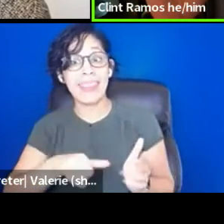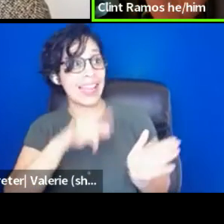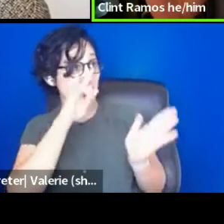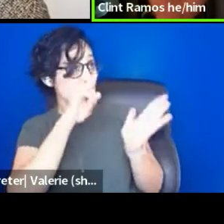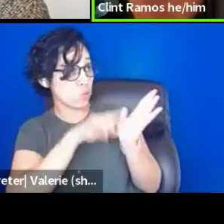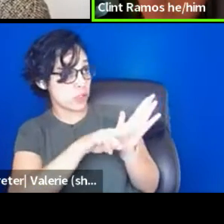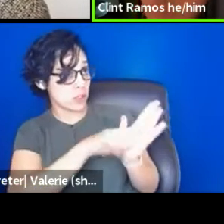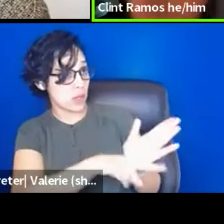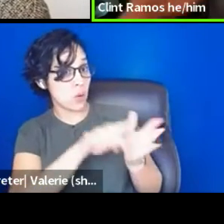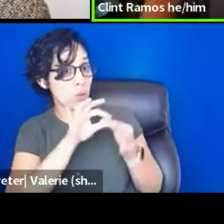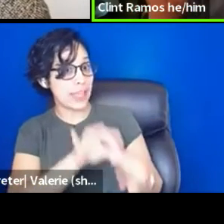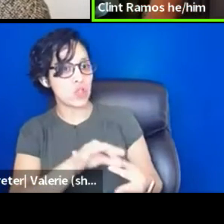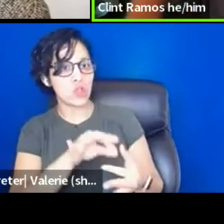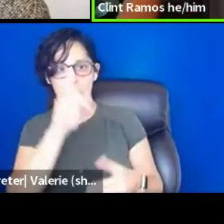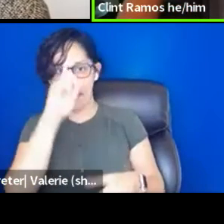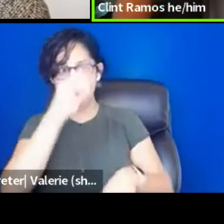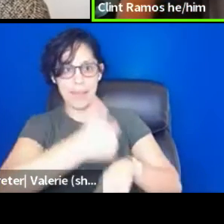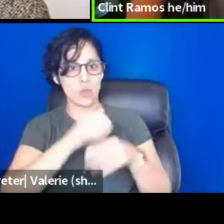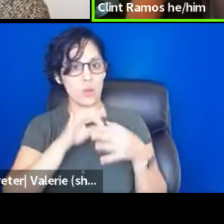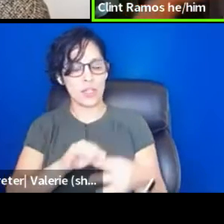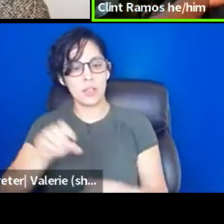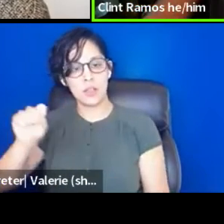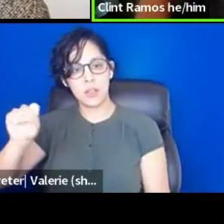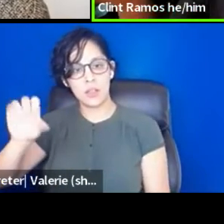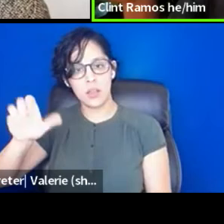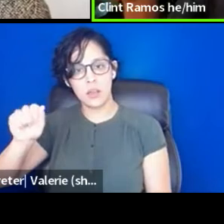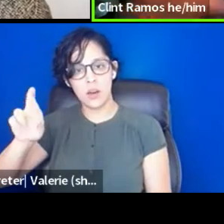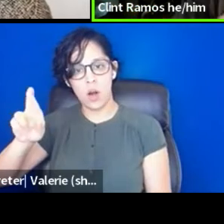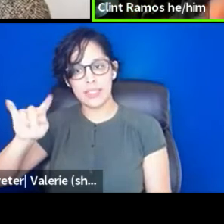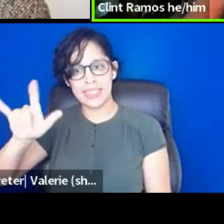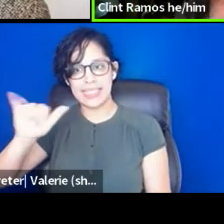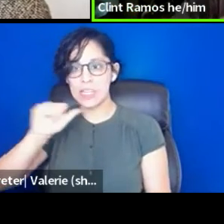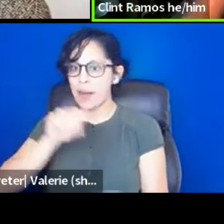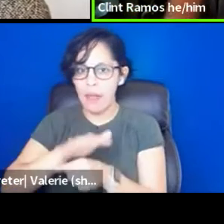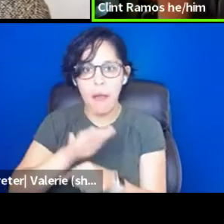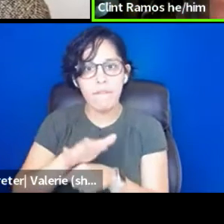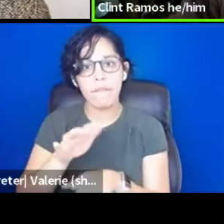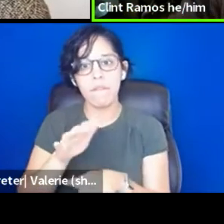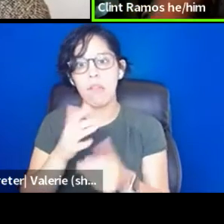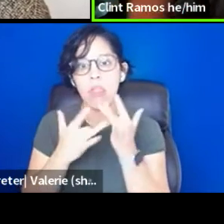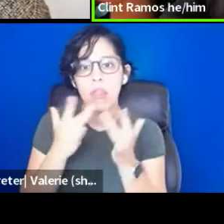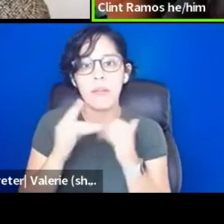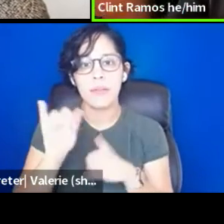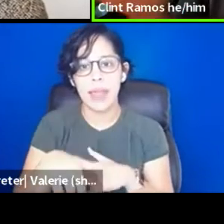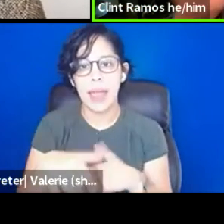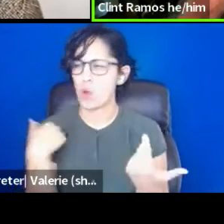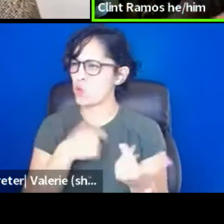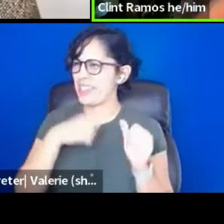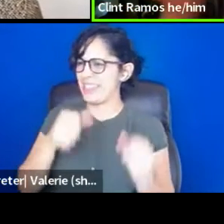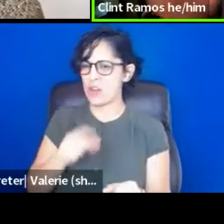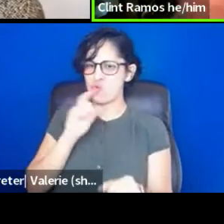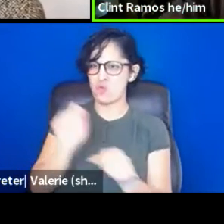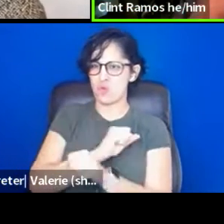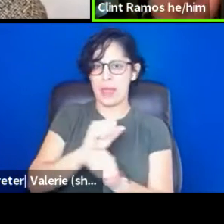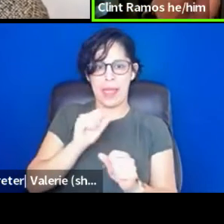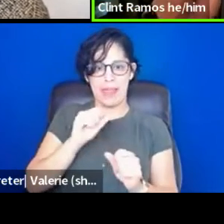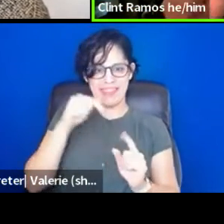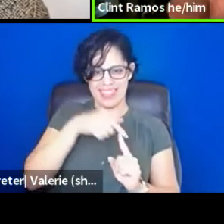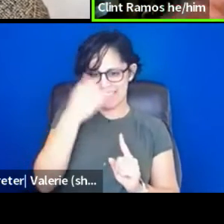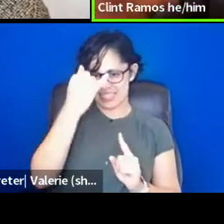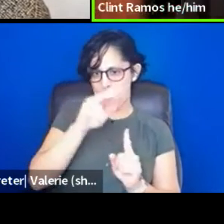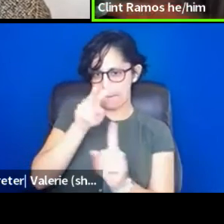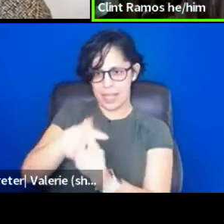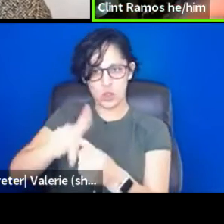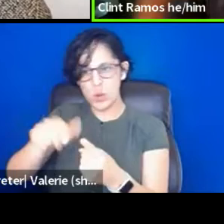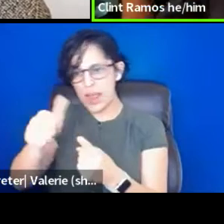mindsets, right? And we can think about this in like any resource, right? And particularly what we're talking